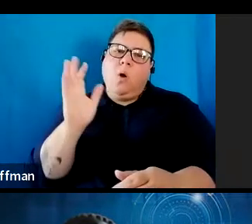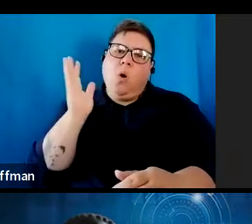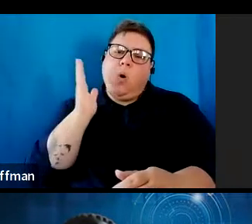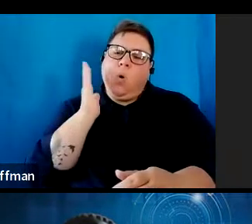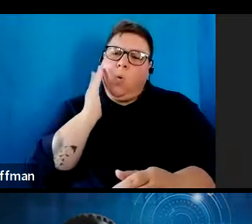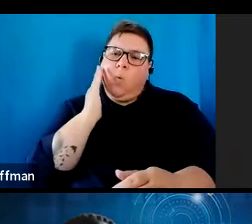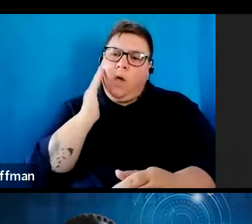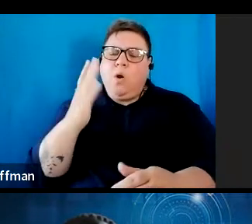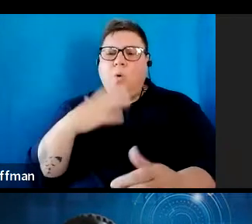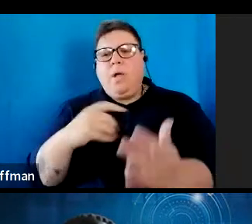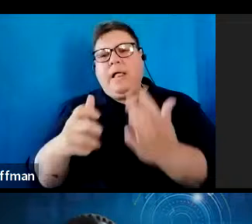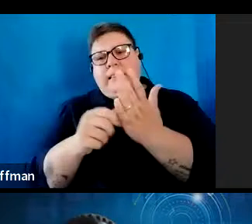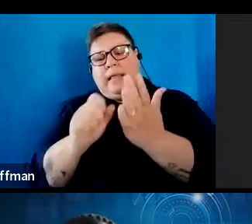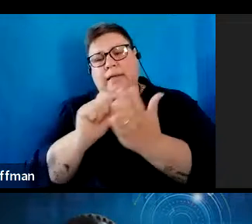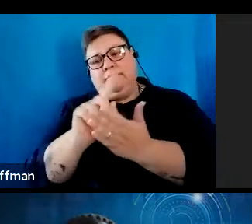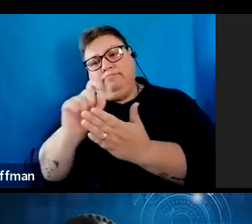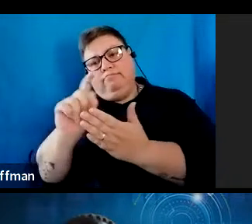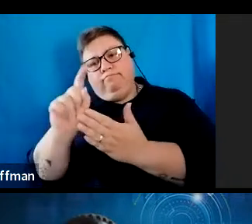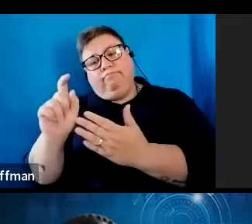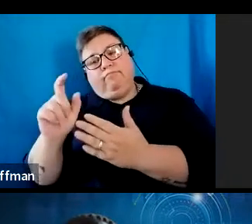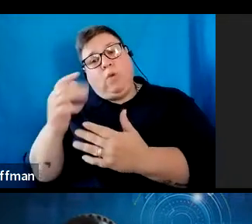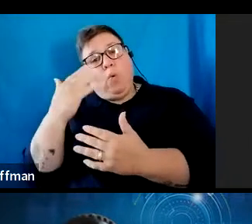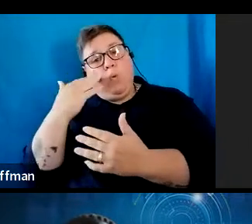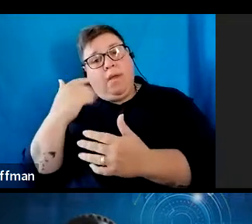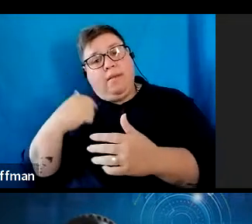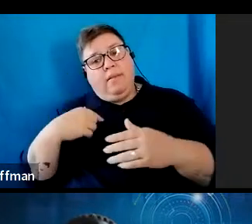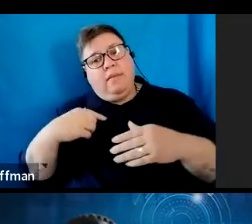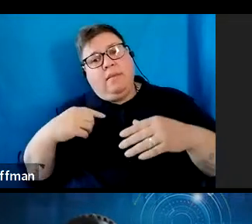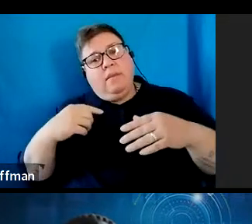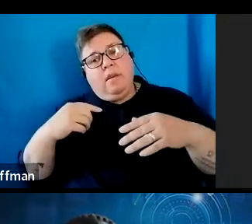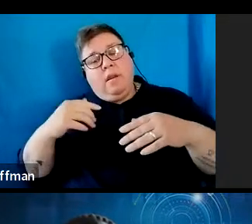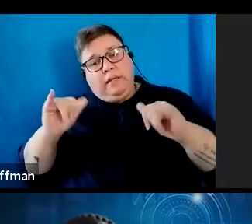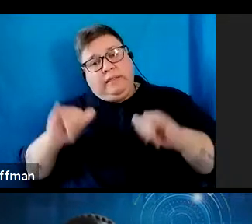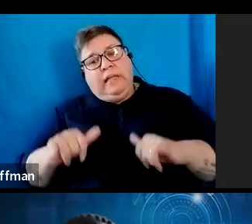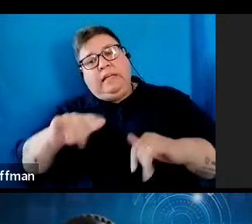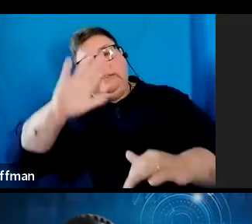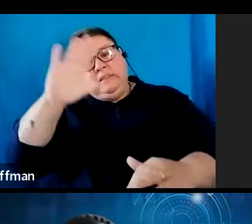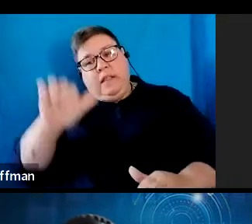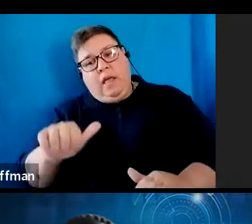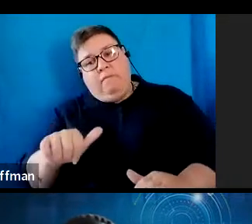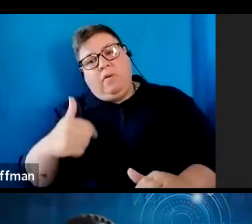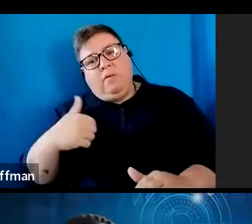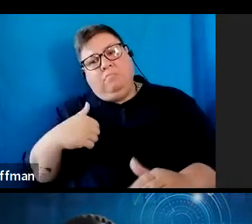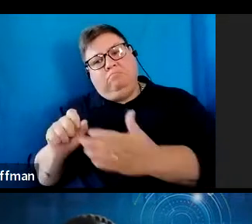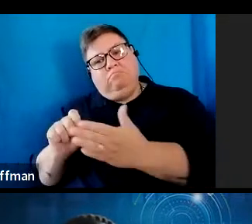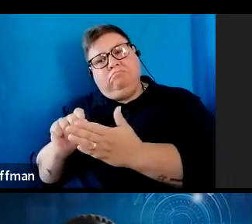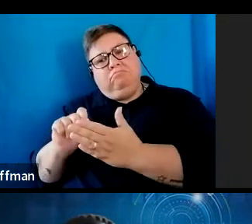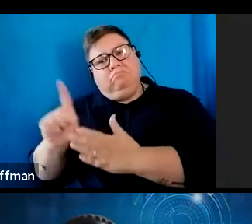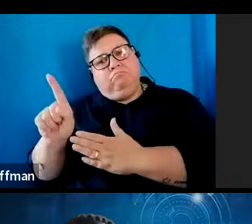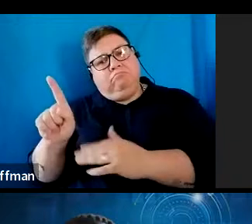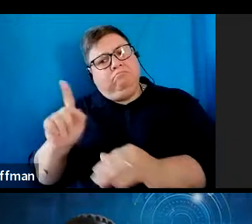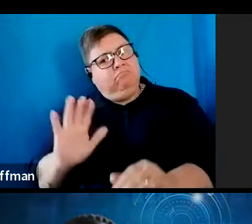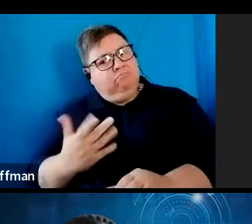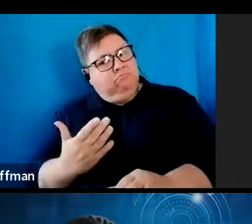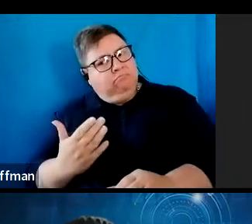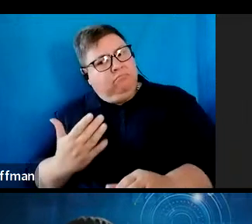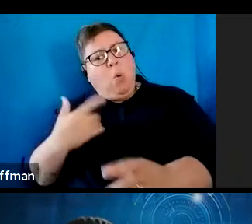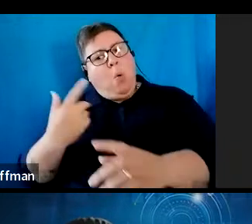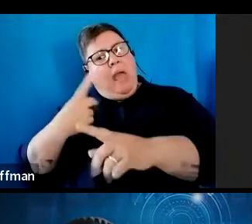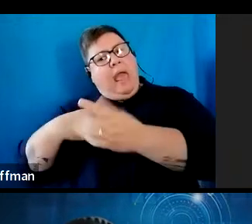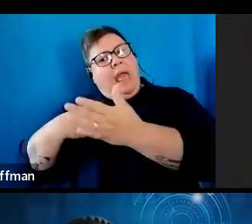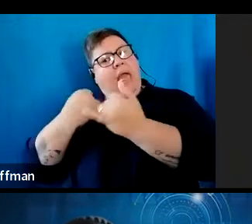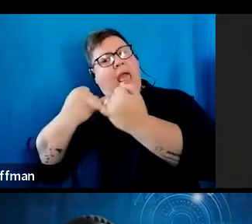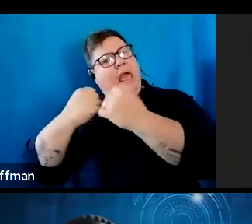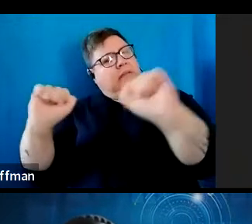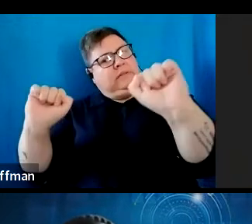cessation of the SA resident be rejected? Darlene, can you answer this one for us? Thank